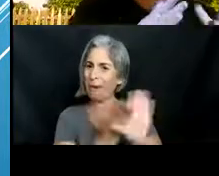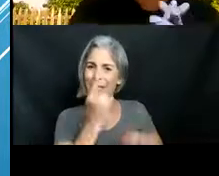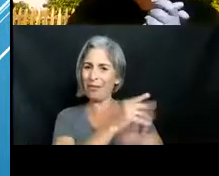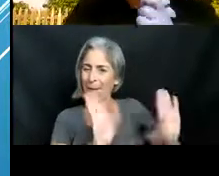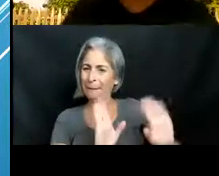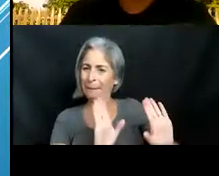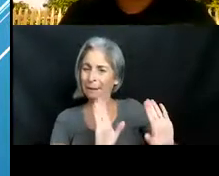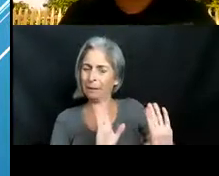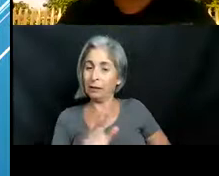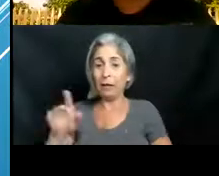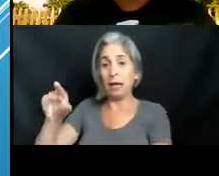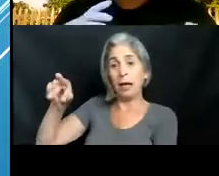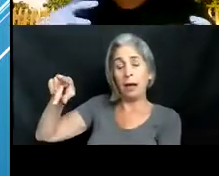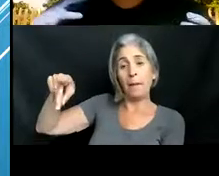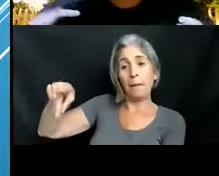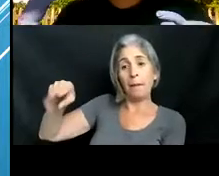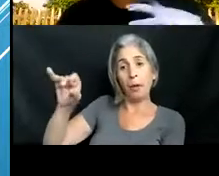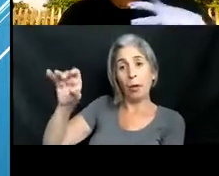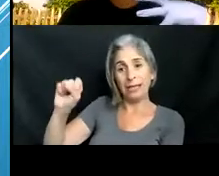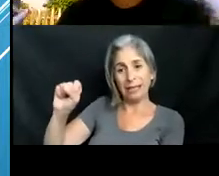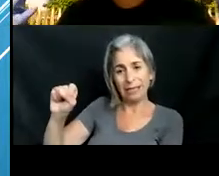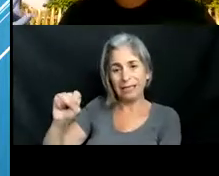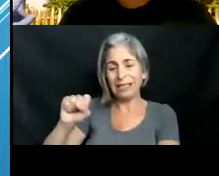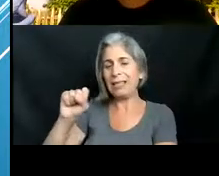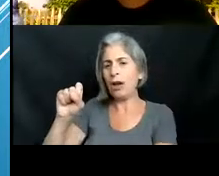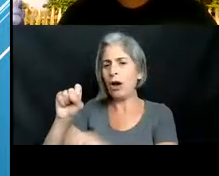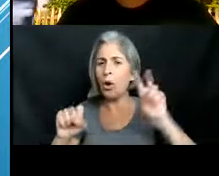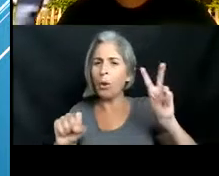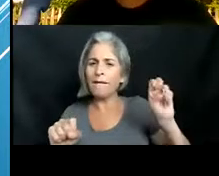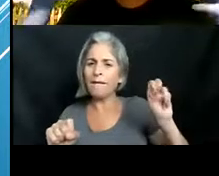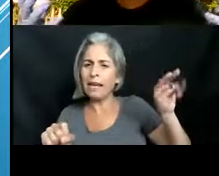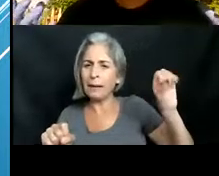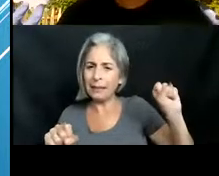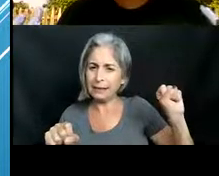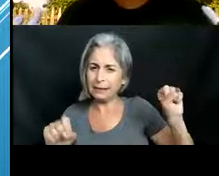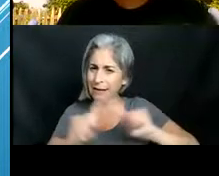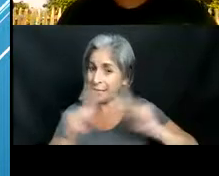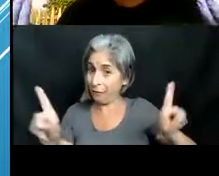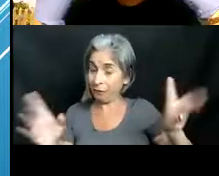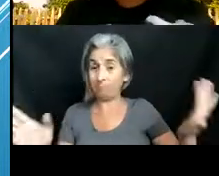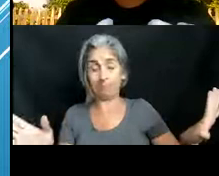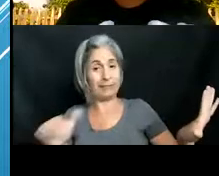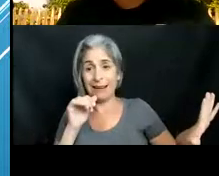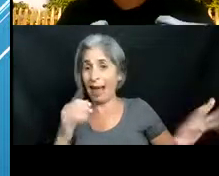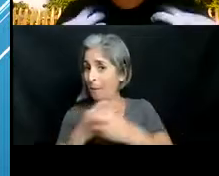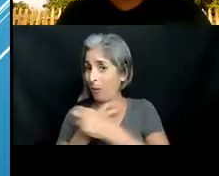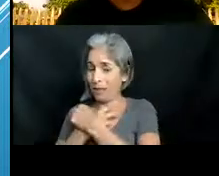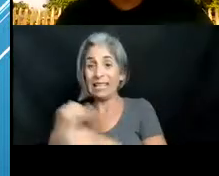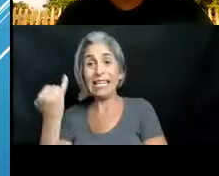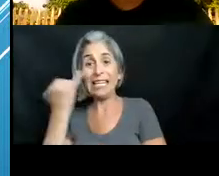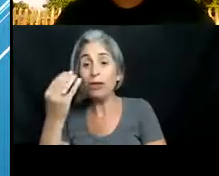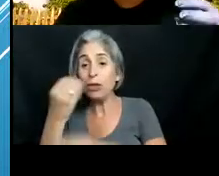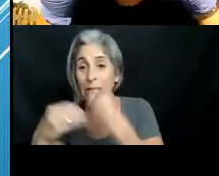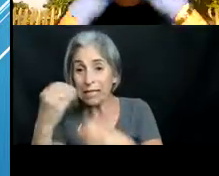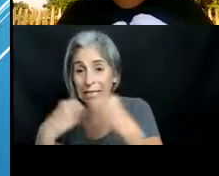poisonous, so we get that question a lot. Is it poisonous or is it venomous? So poisonous is if we eat it, just like food